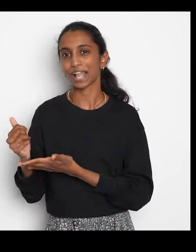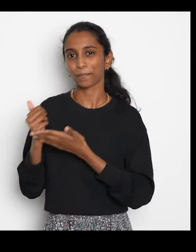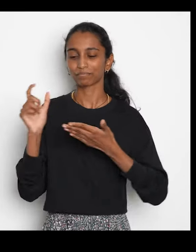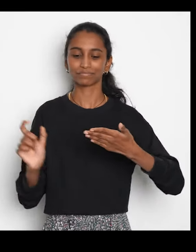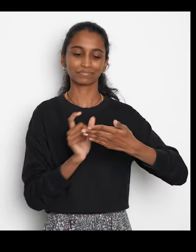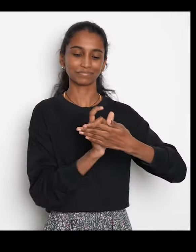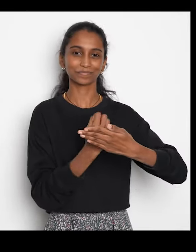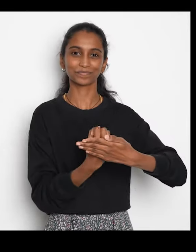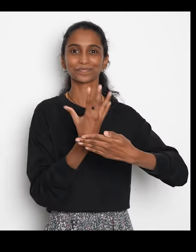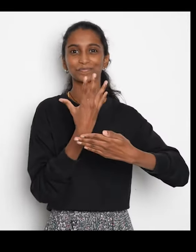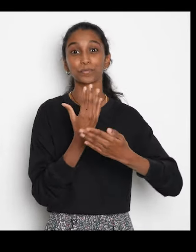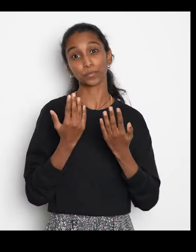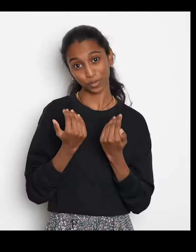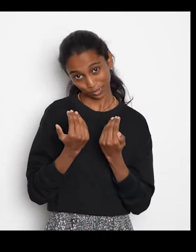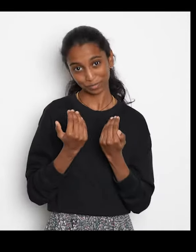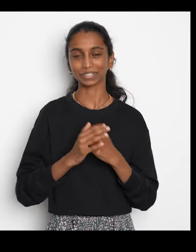artwork.